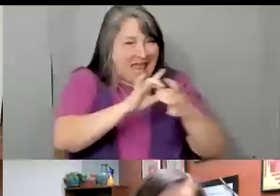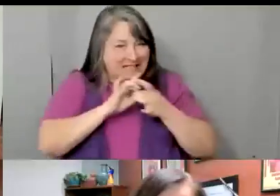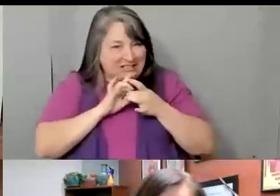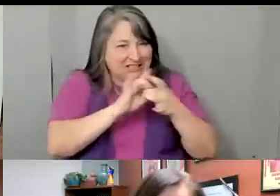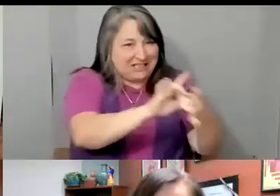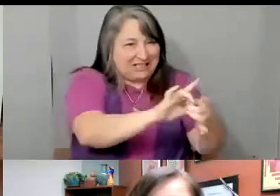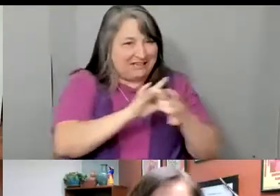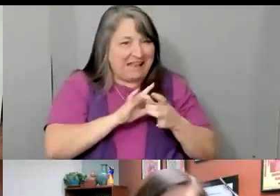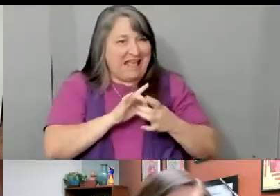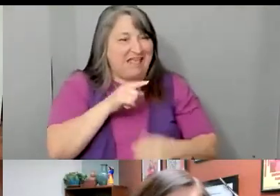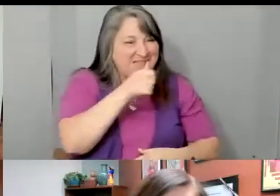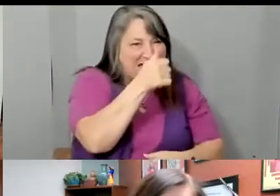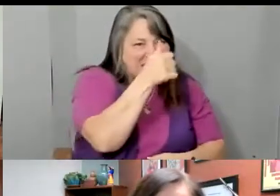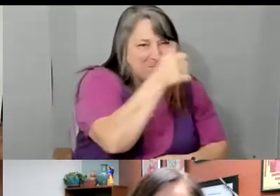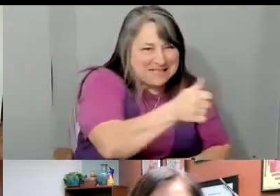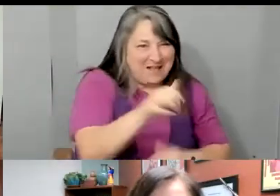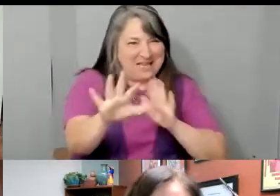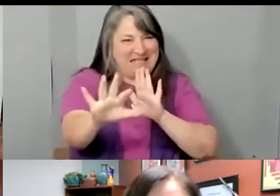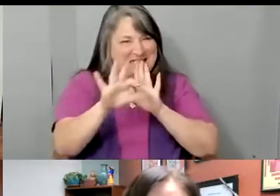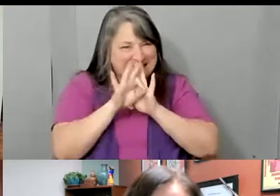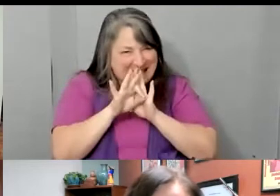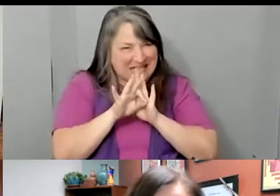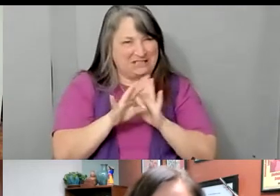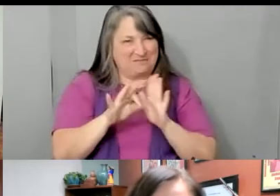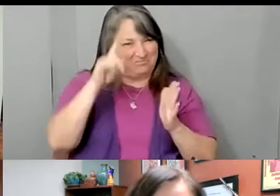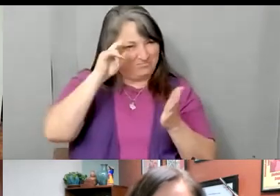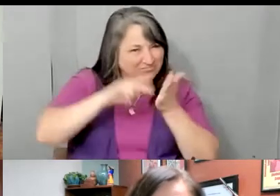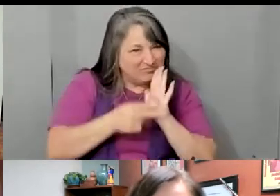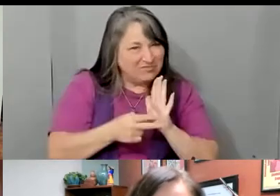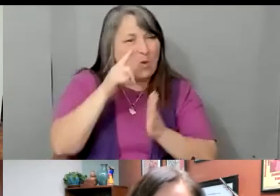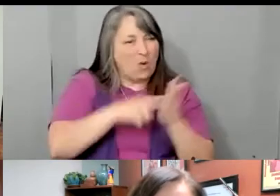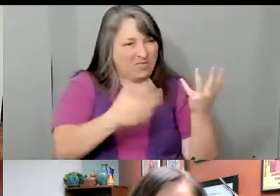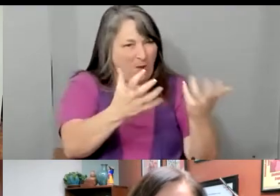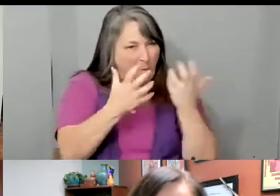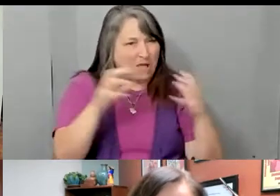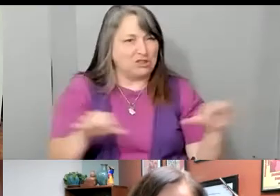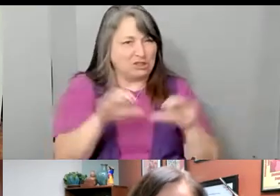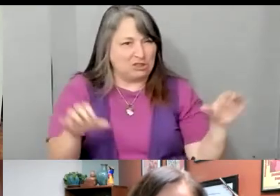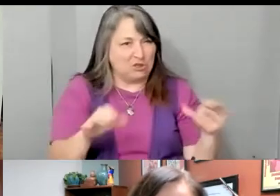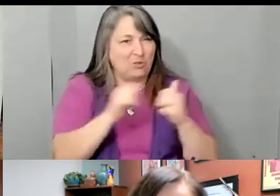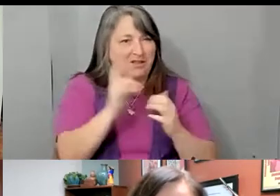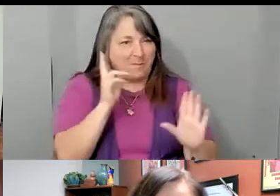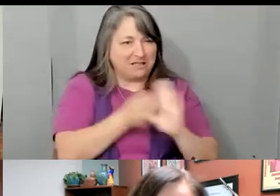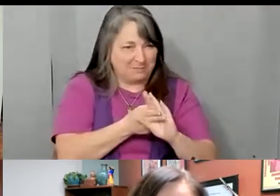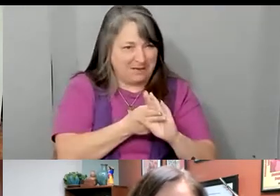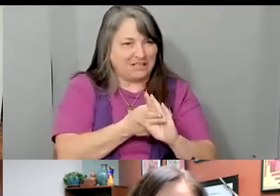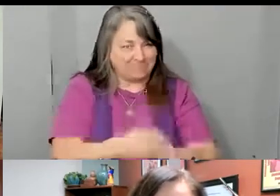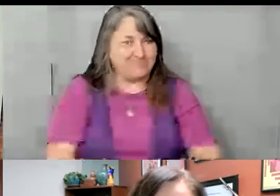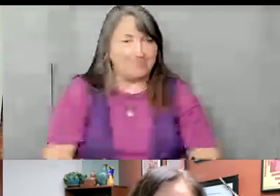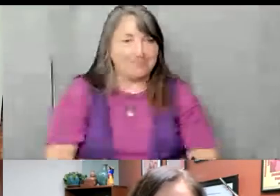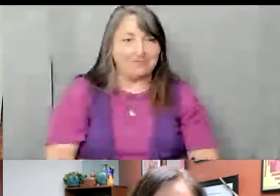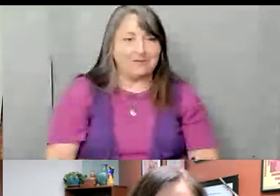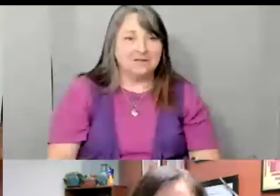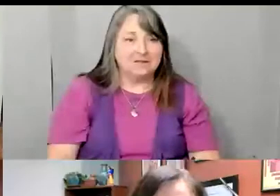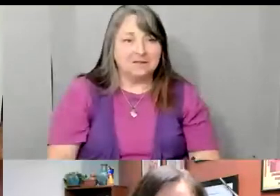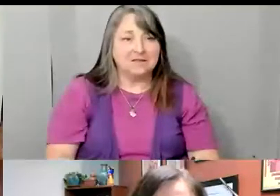manera intencional lo que ellos quieren hacer con su participación. Es una buena pregunta, Angelica, sobre la